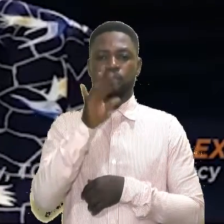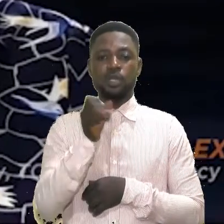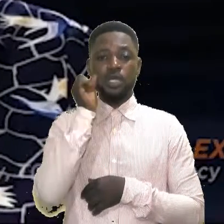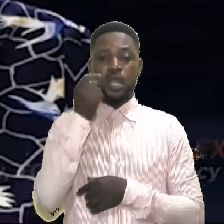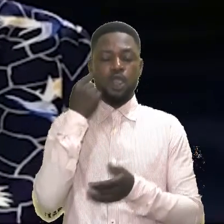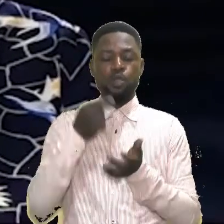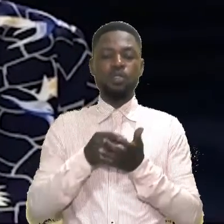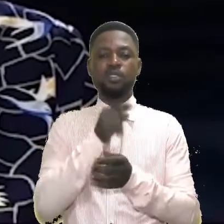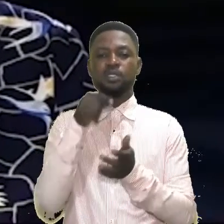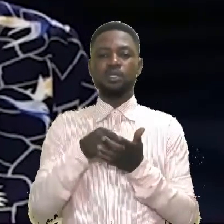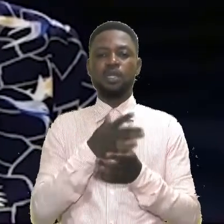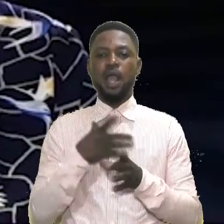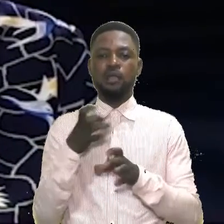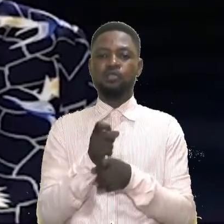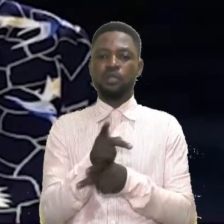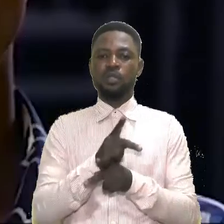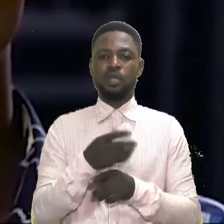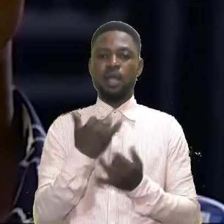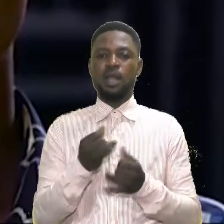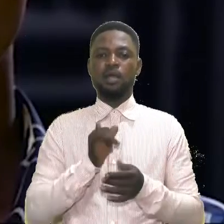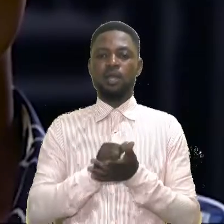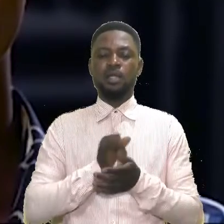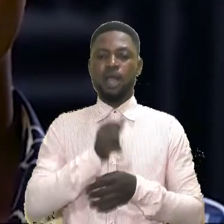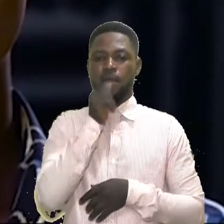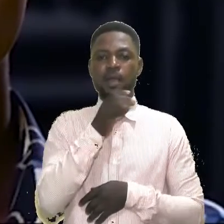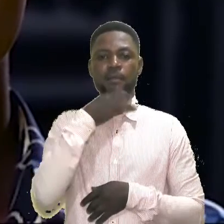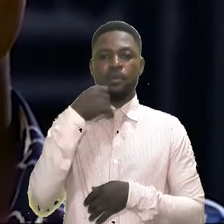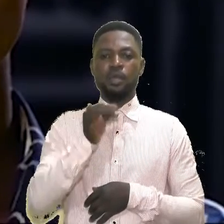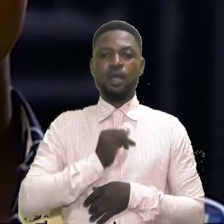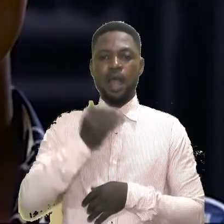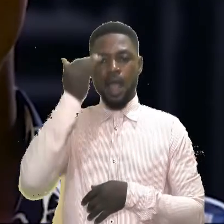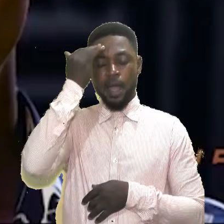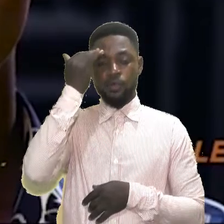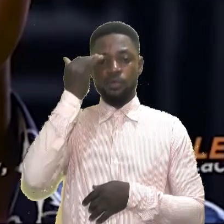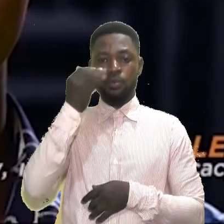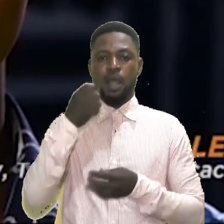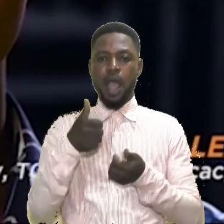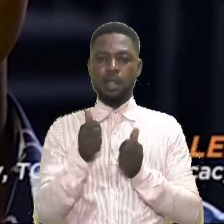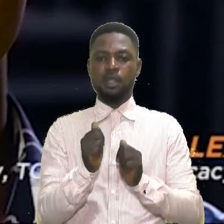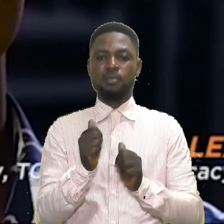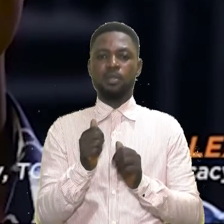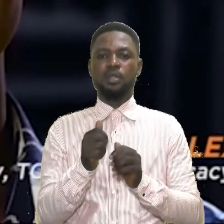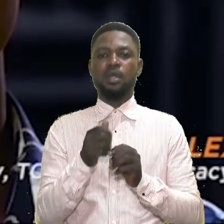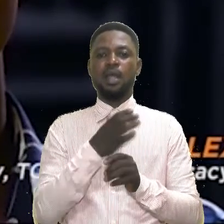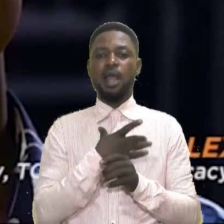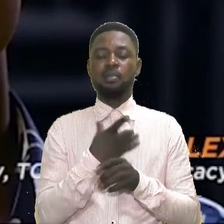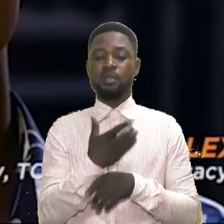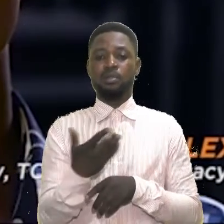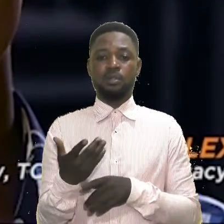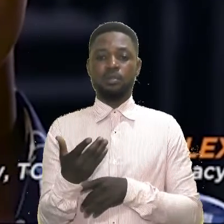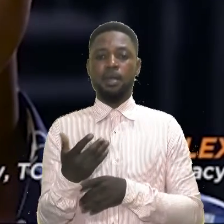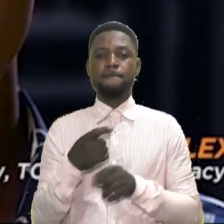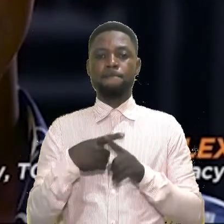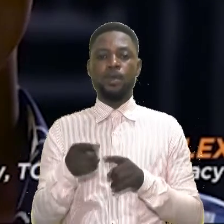Auntie Julie noticed this and took caution. Now that I am older, I know her attempt at explaining